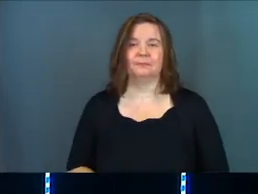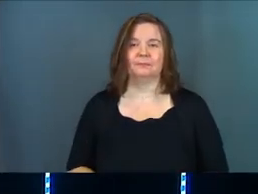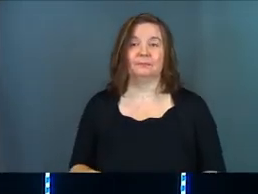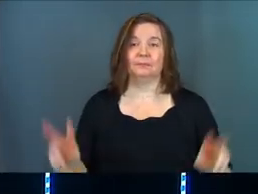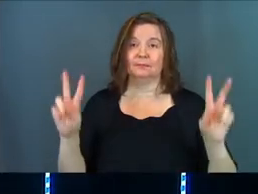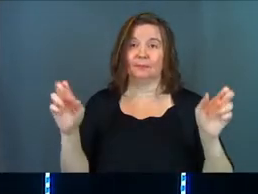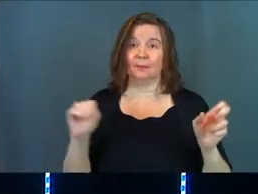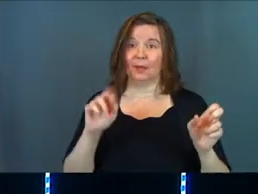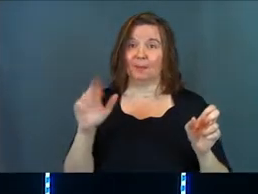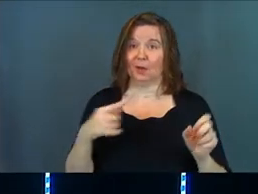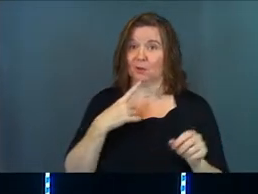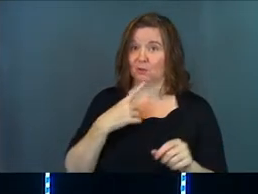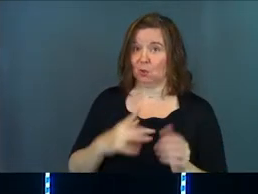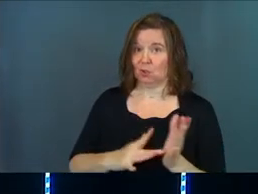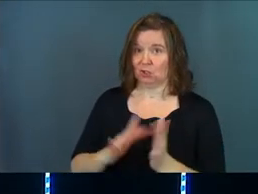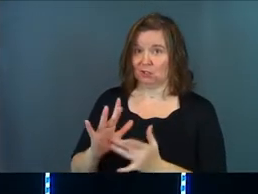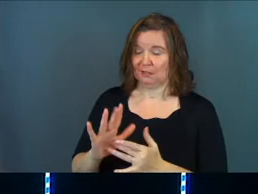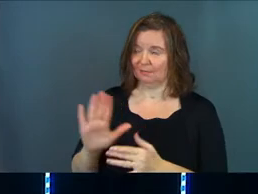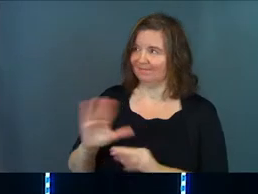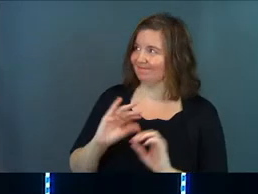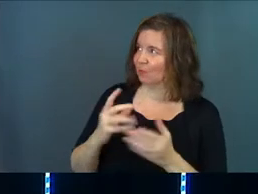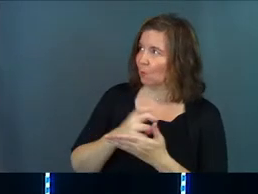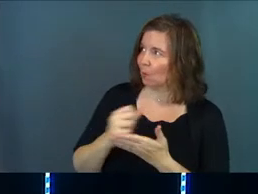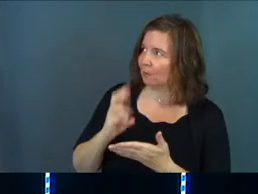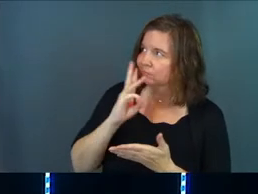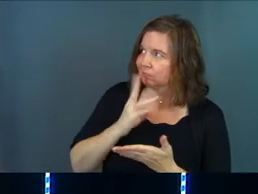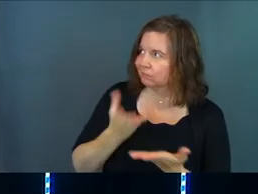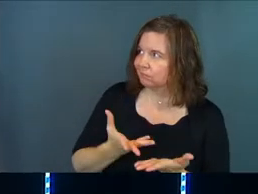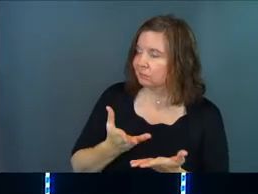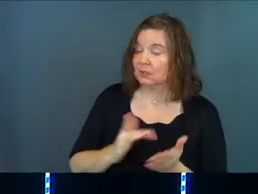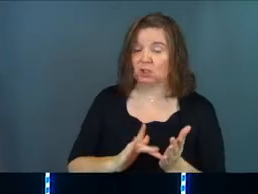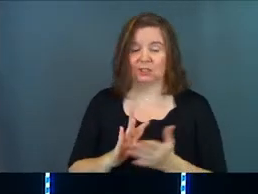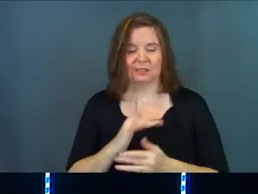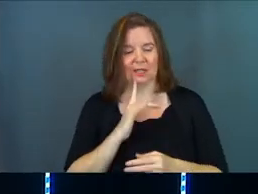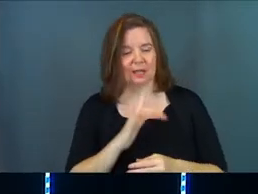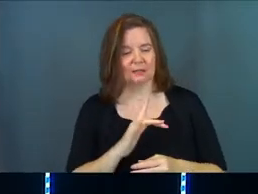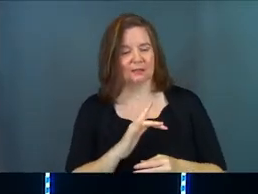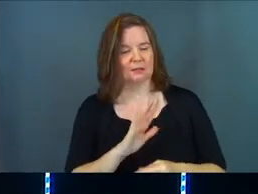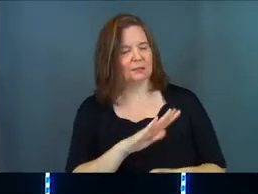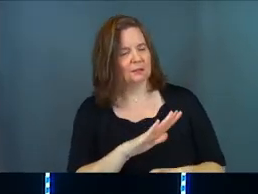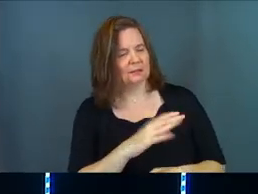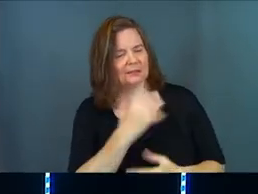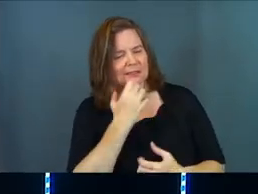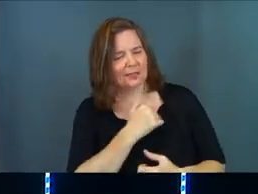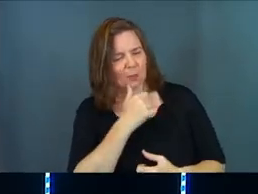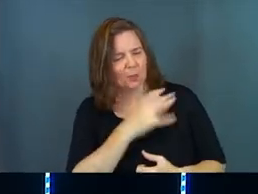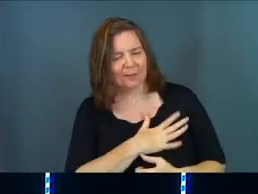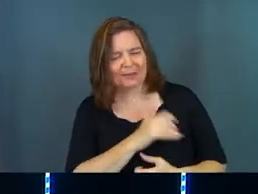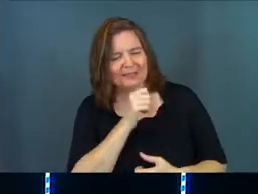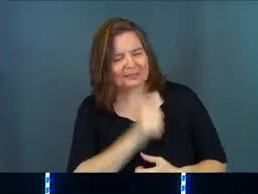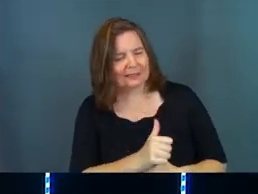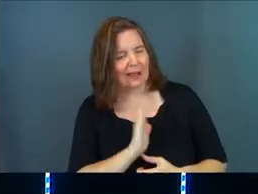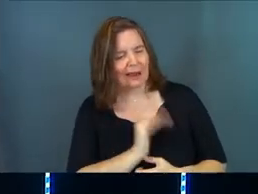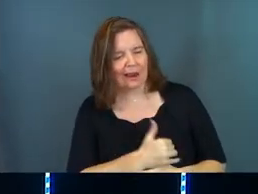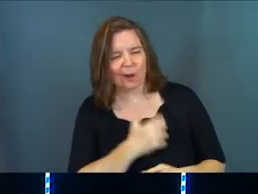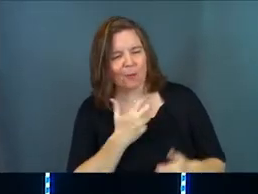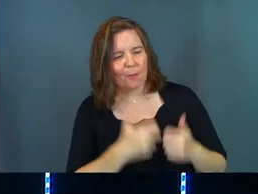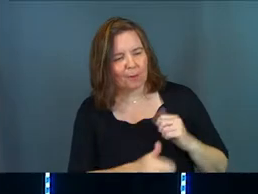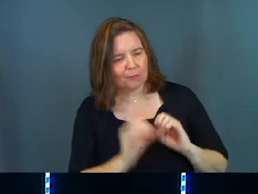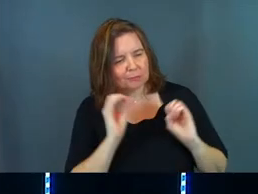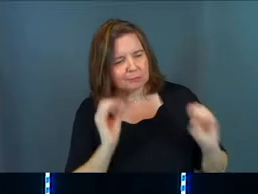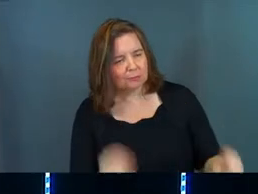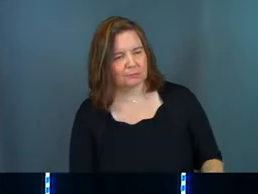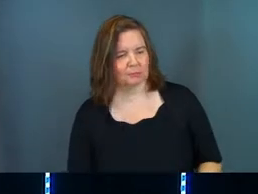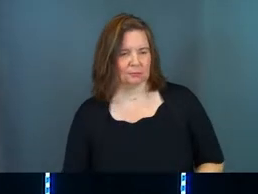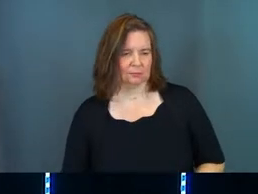So Mary had told Jesus they have no more wine. Jesus says, verse four, dear woman, that's not our problem.